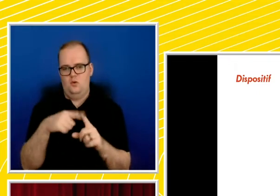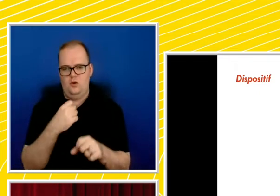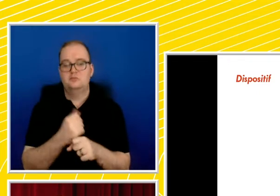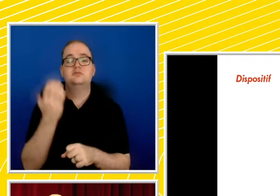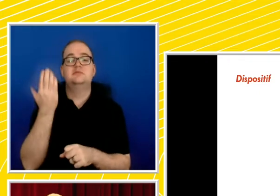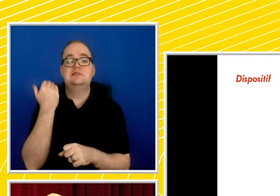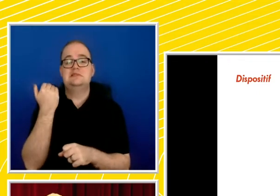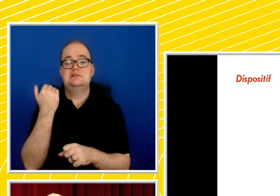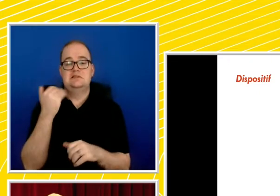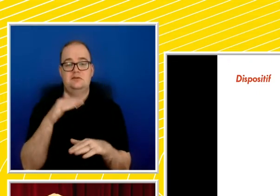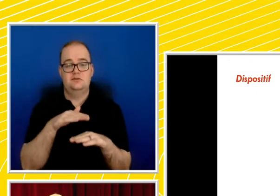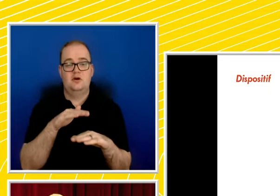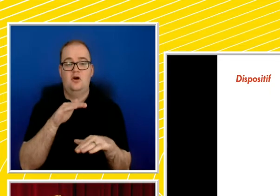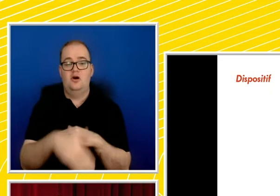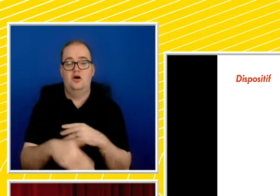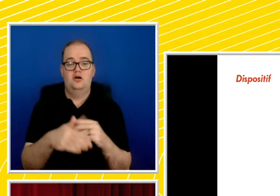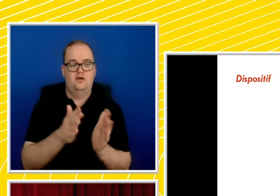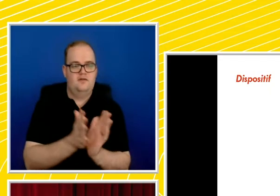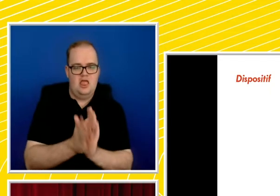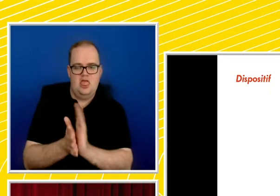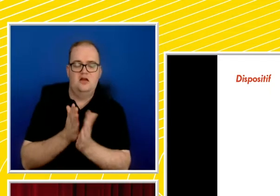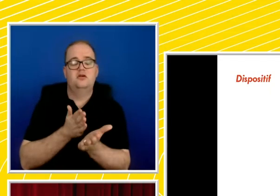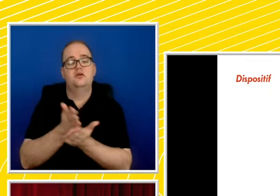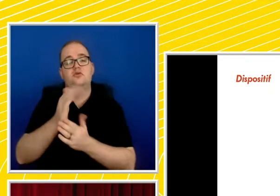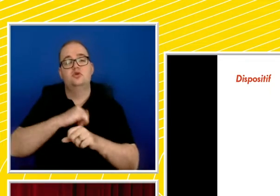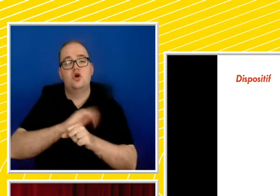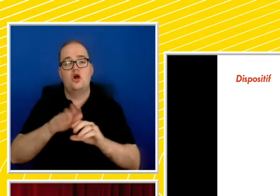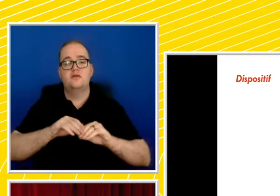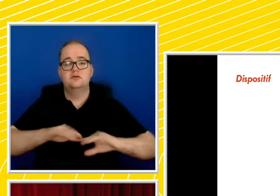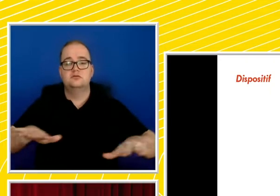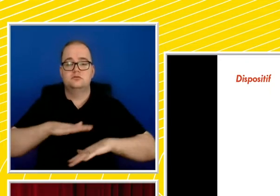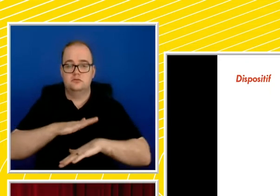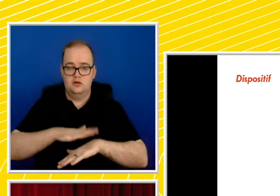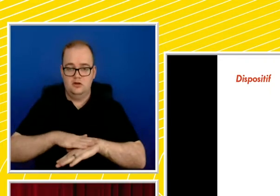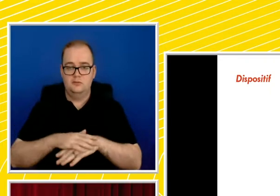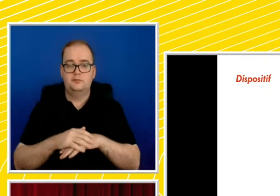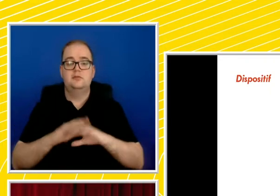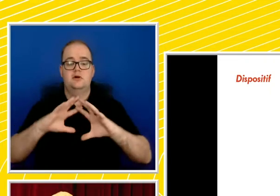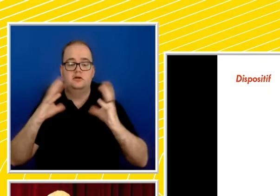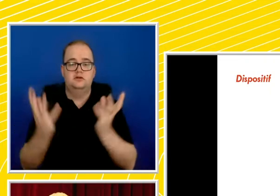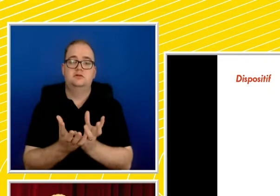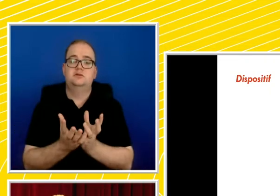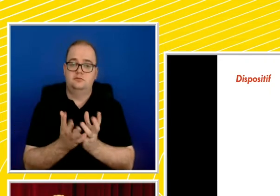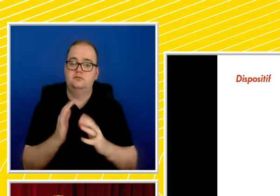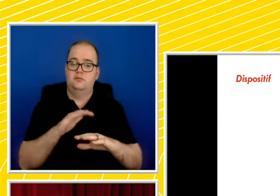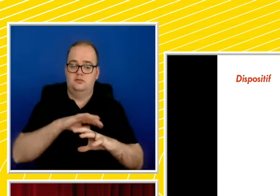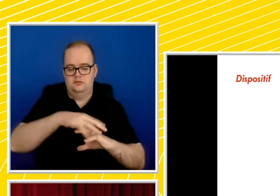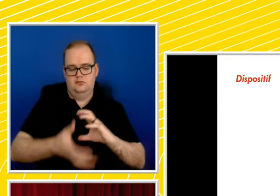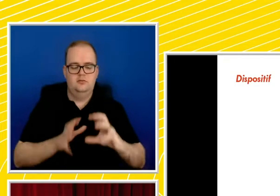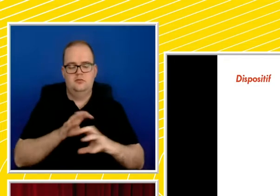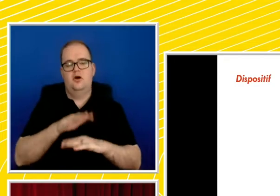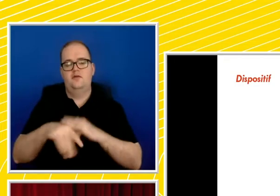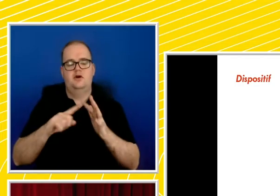of various forms of coercion during the COVID pandemic. The transatlantic discourses over racial hygiene and eugenics, outlined by Darren in his